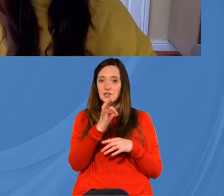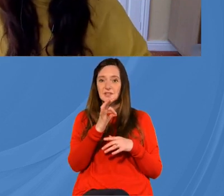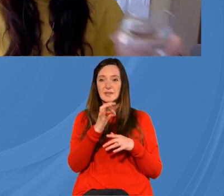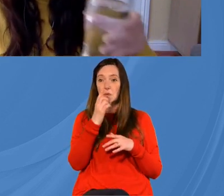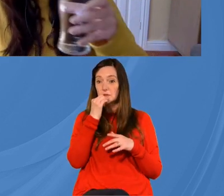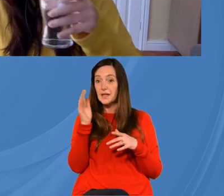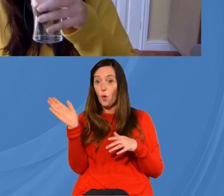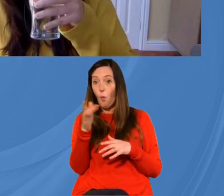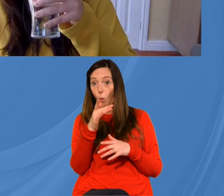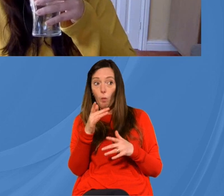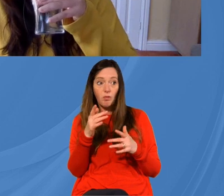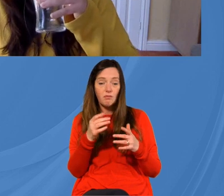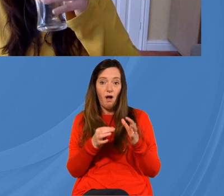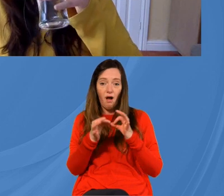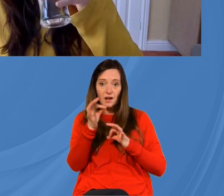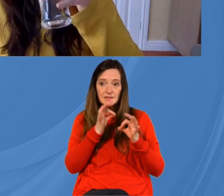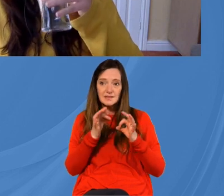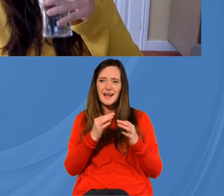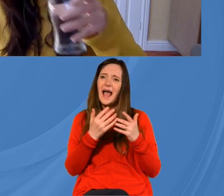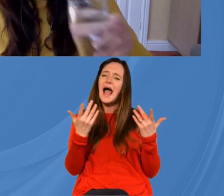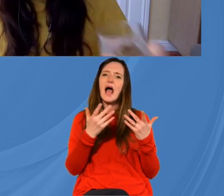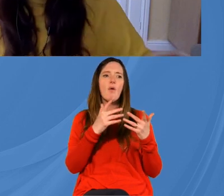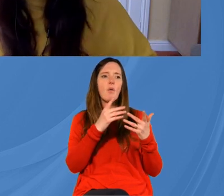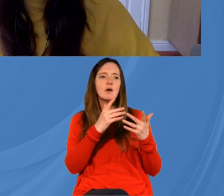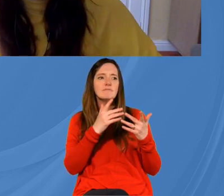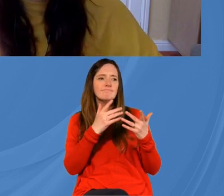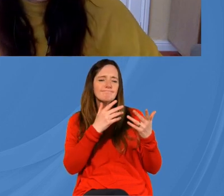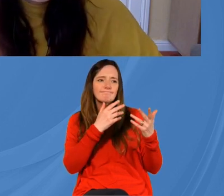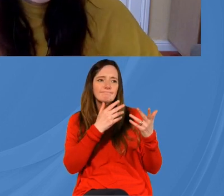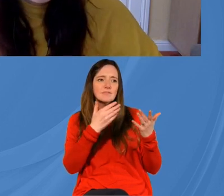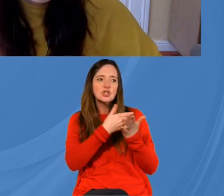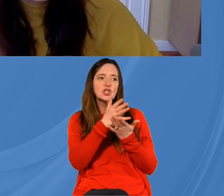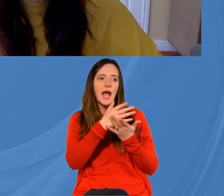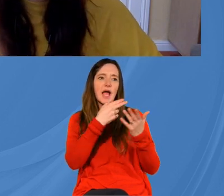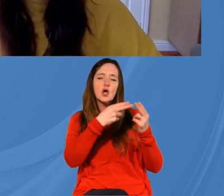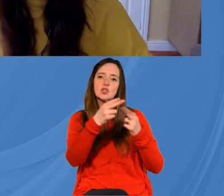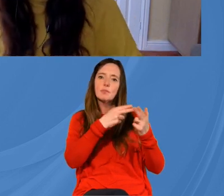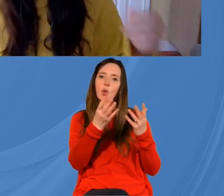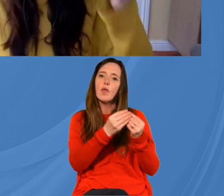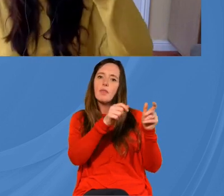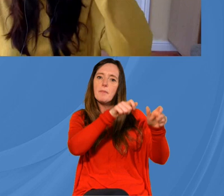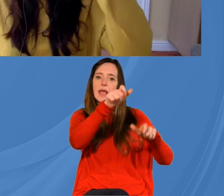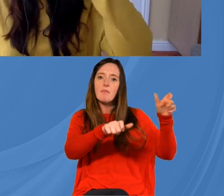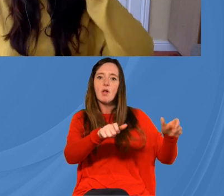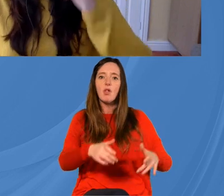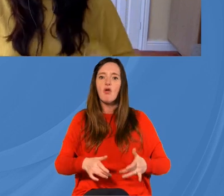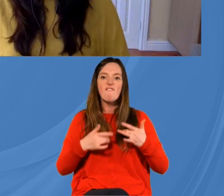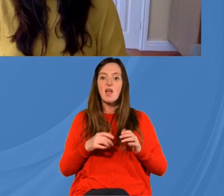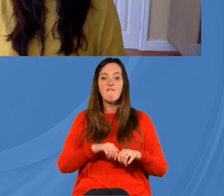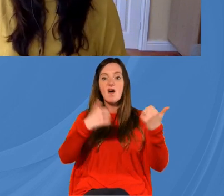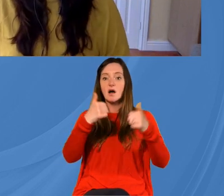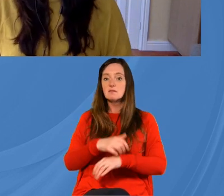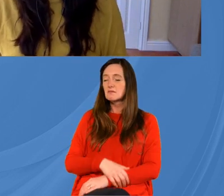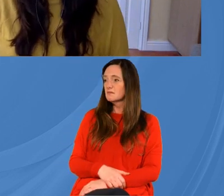doing well and are very happy and don't see any need for jesus and genuinely think that this life is all that there is what a great